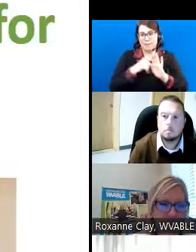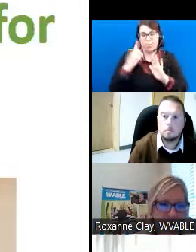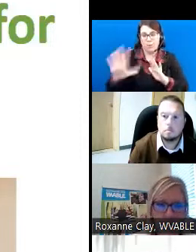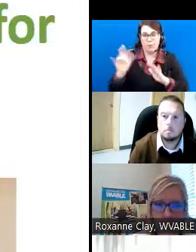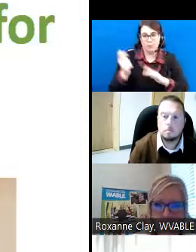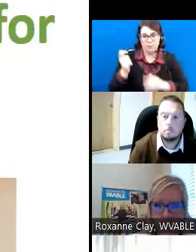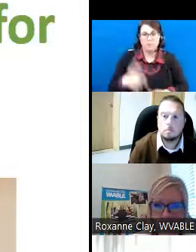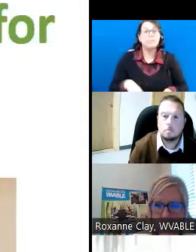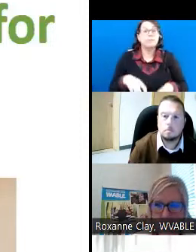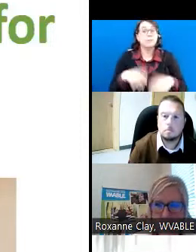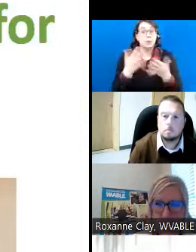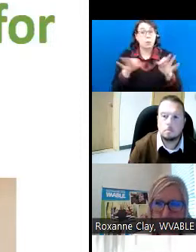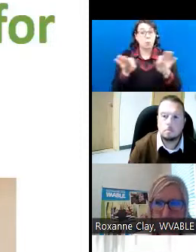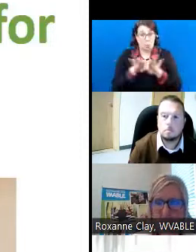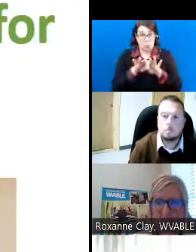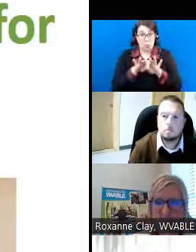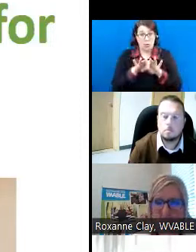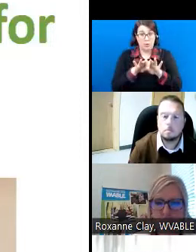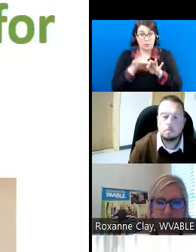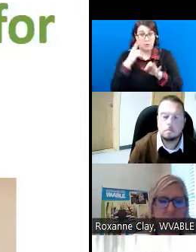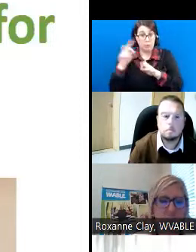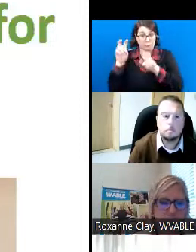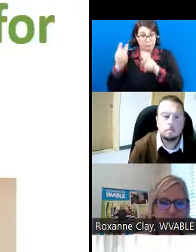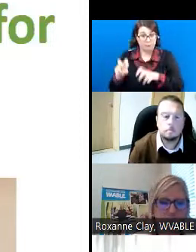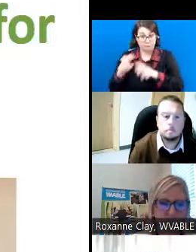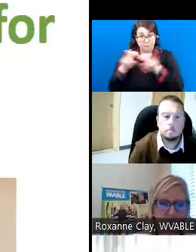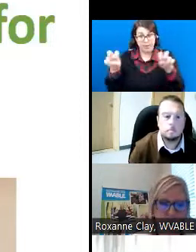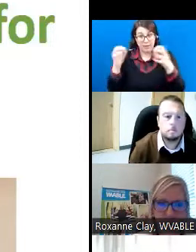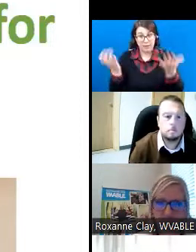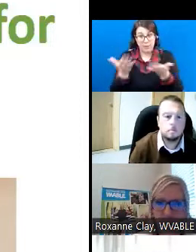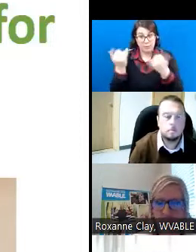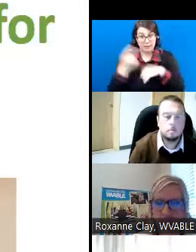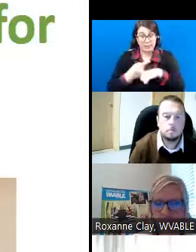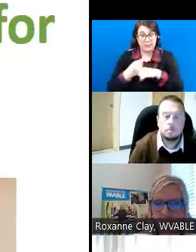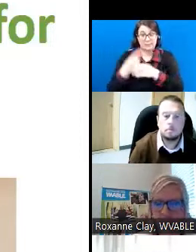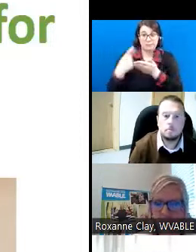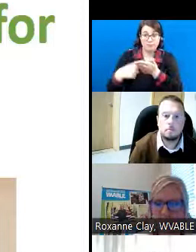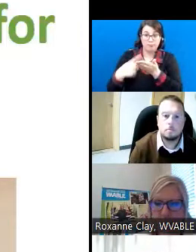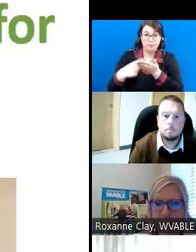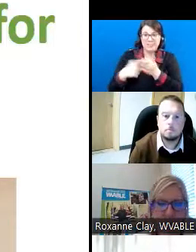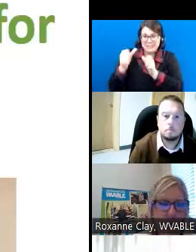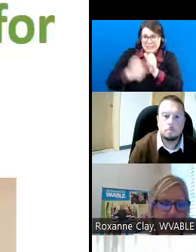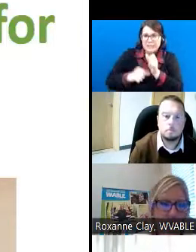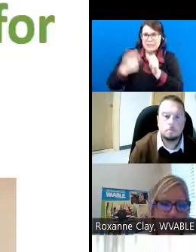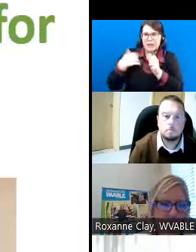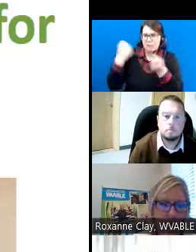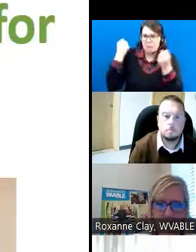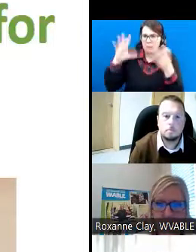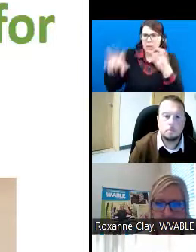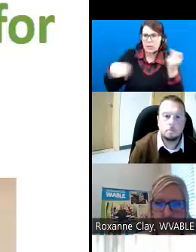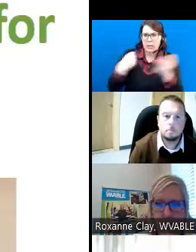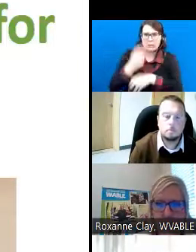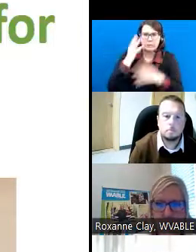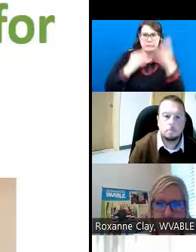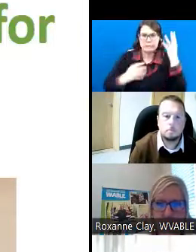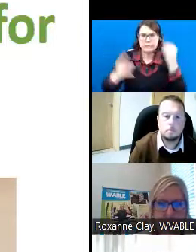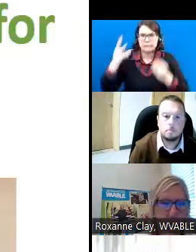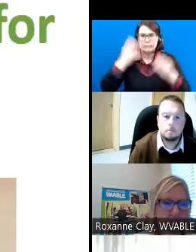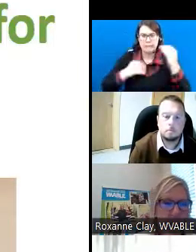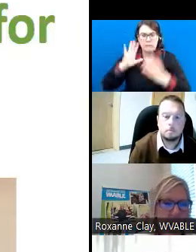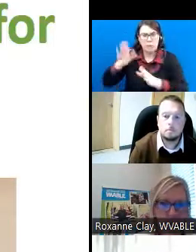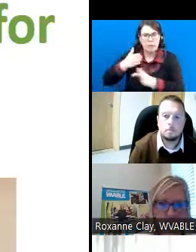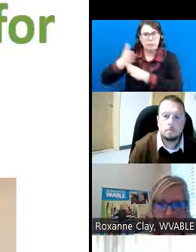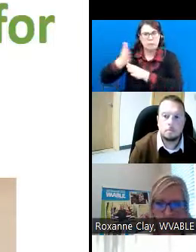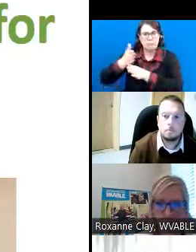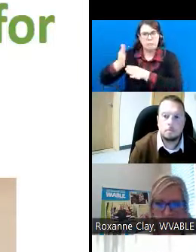panelists share with you today. They each bring many years of dedicated and valuable experience in their work with